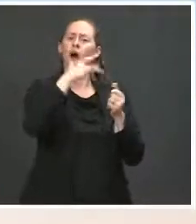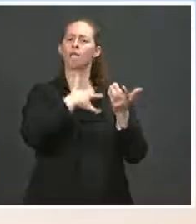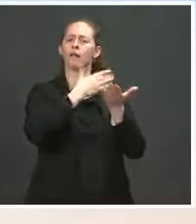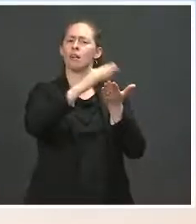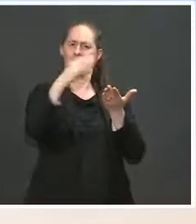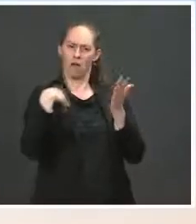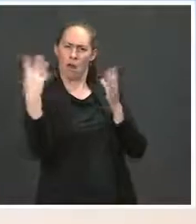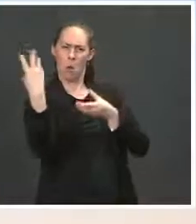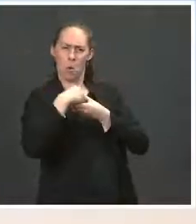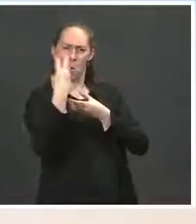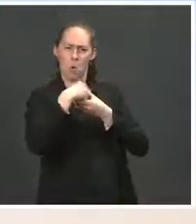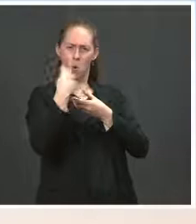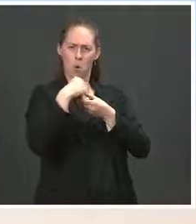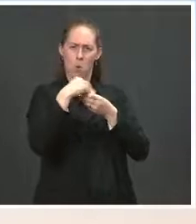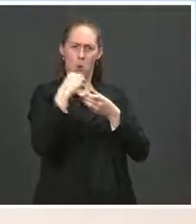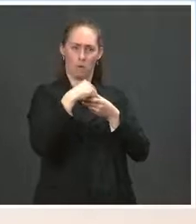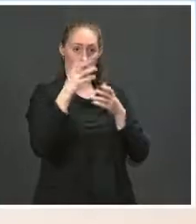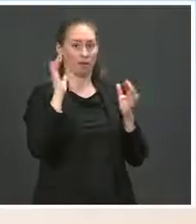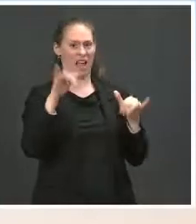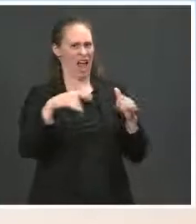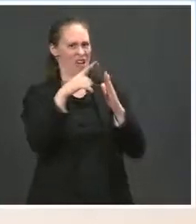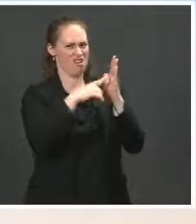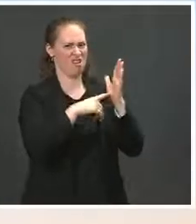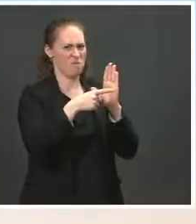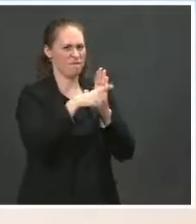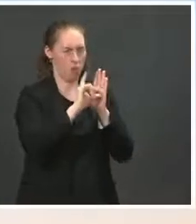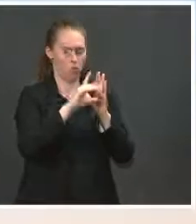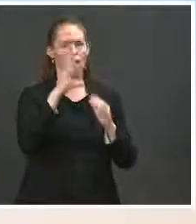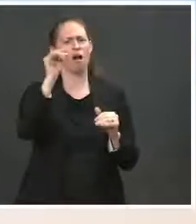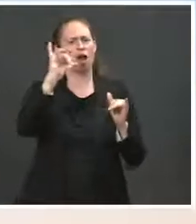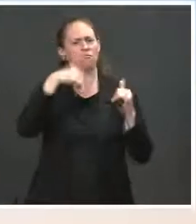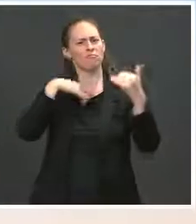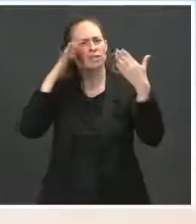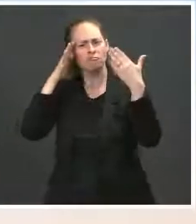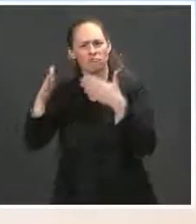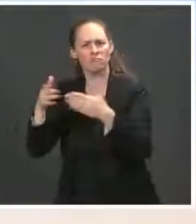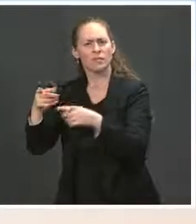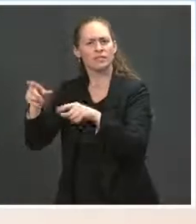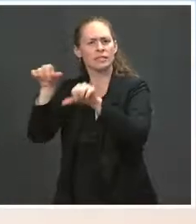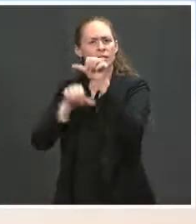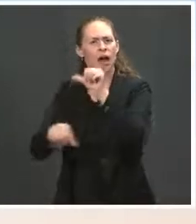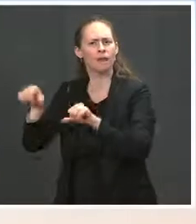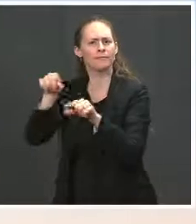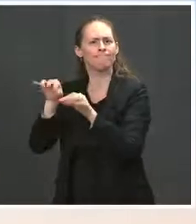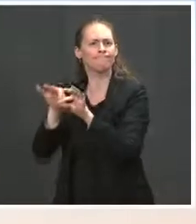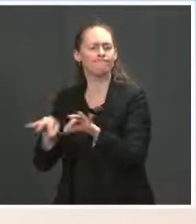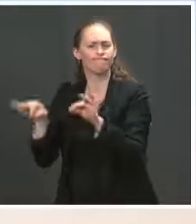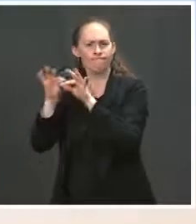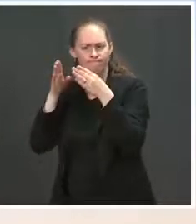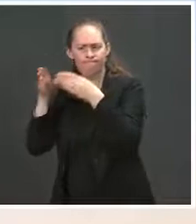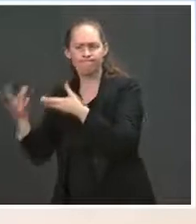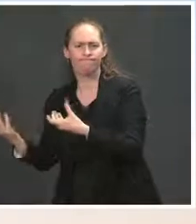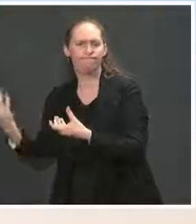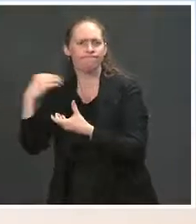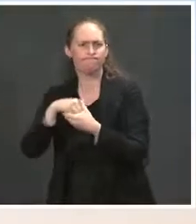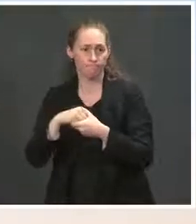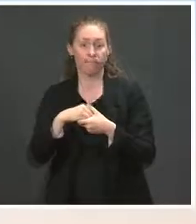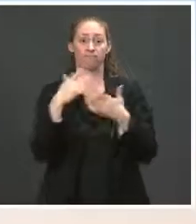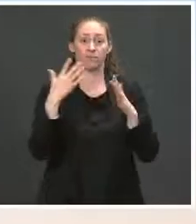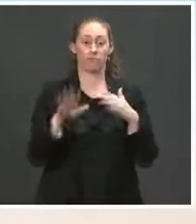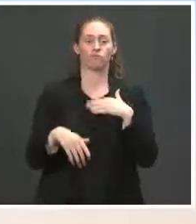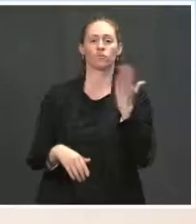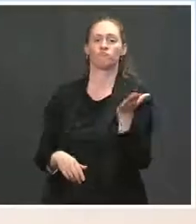as well as using the science. And that's how we'll do the review, and it'll go to the President. The